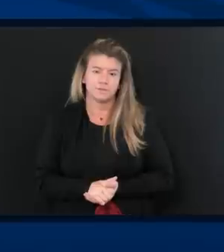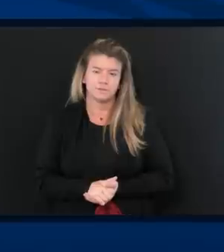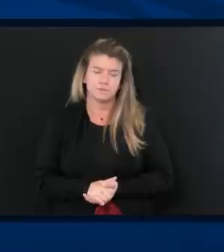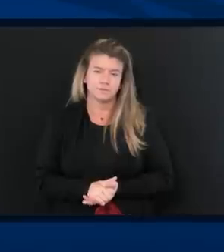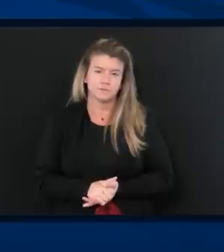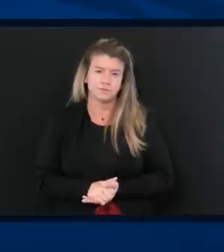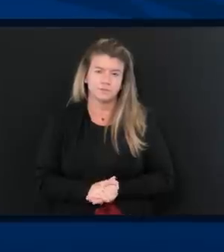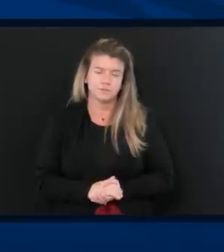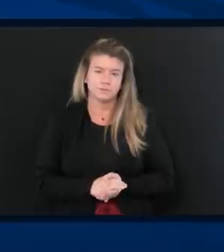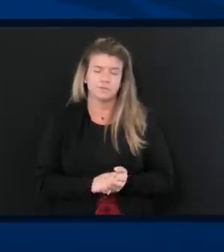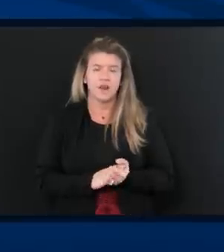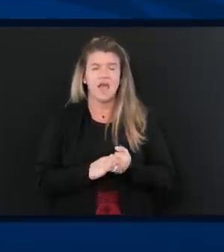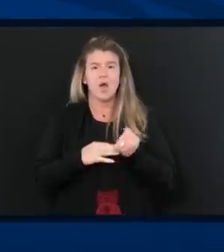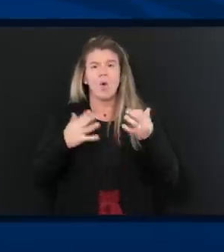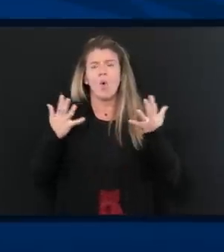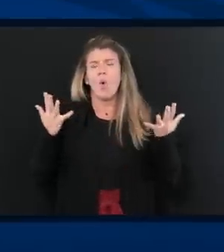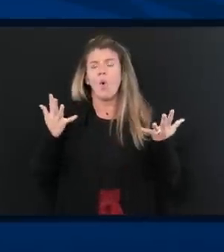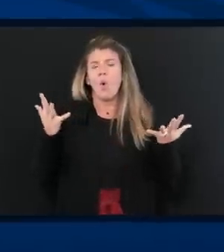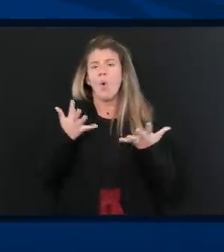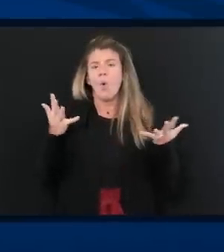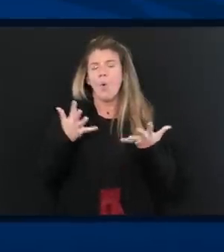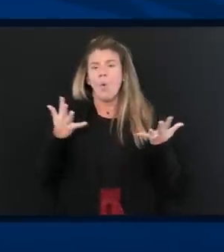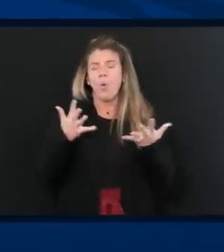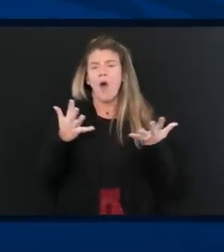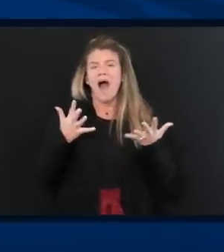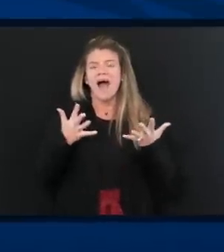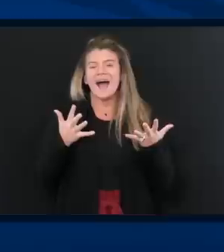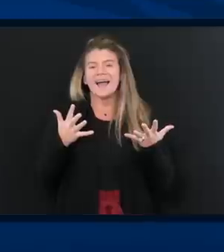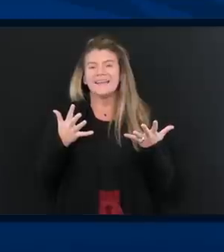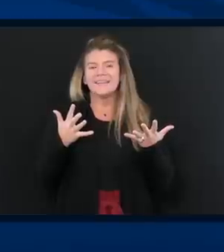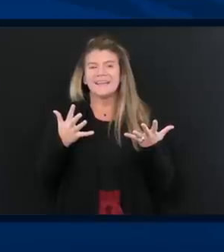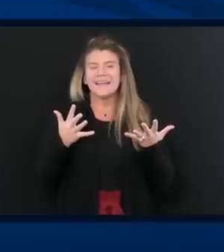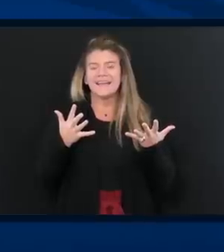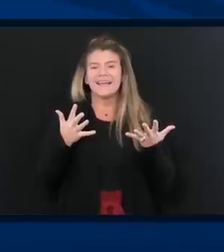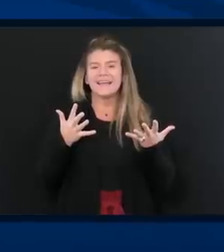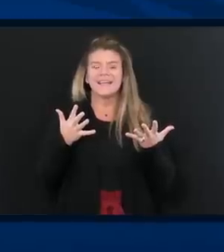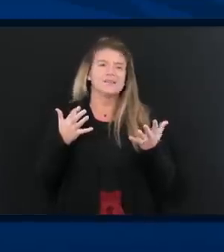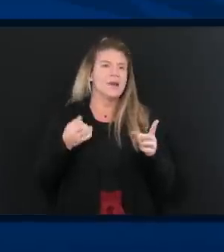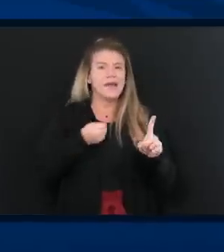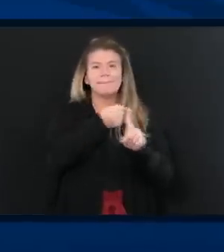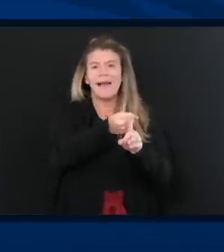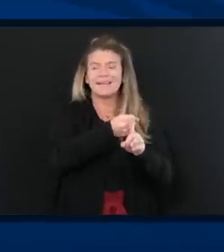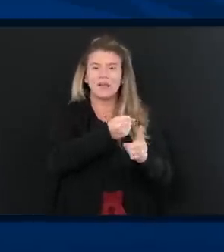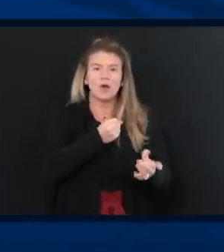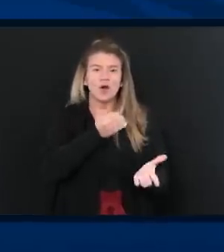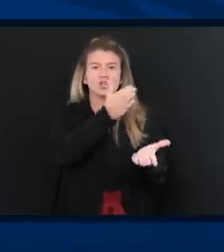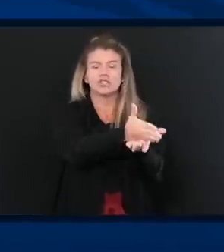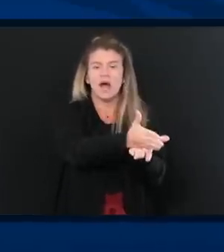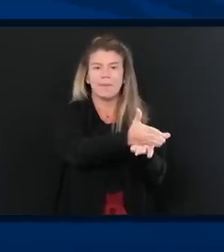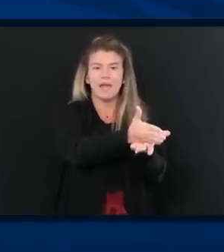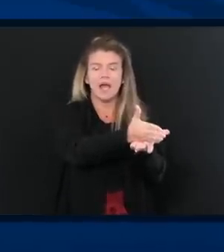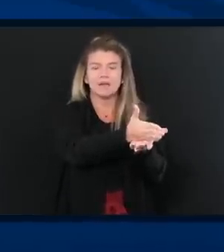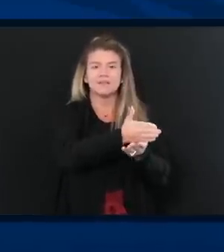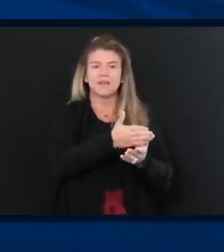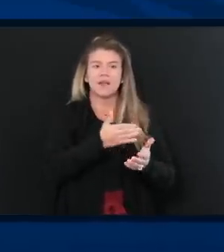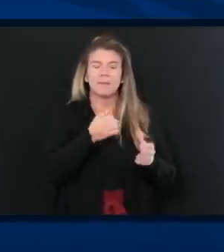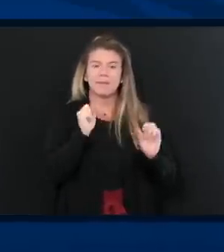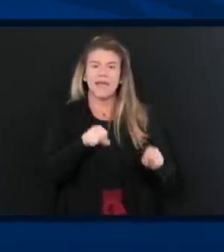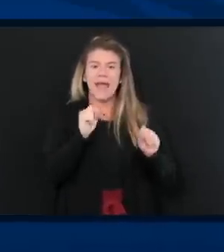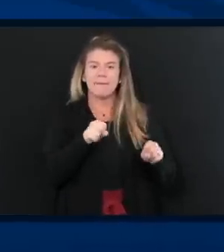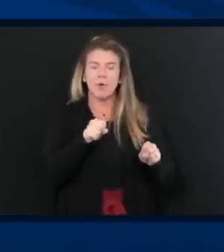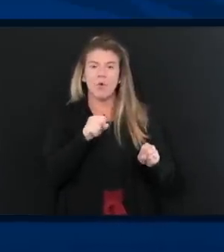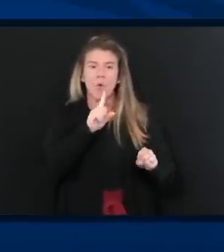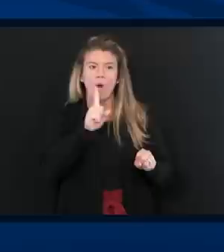COVID-19 and coronavirus infections are occurring in the state's public schools? We're doing that for nursing homes already